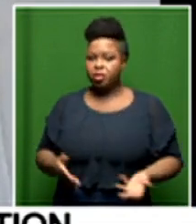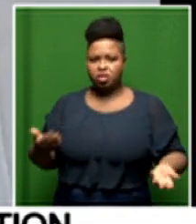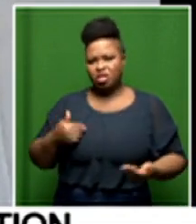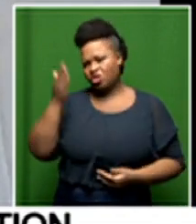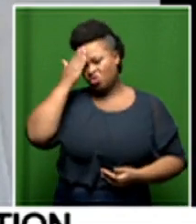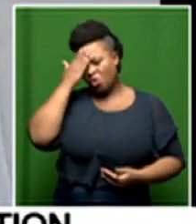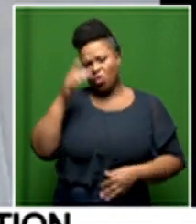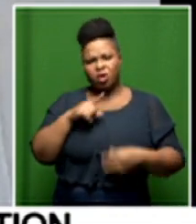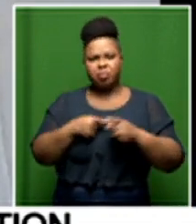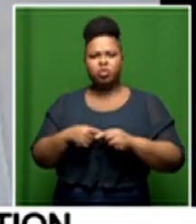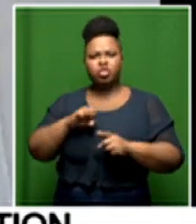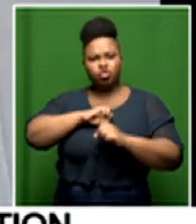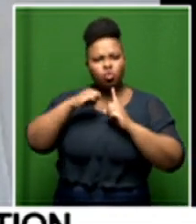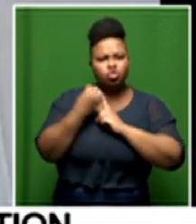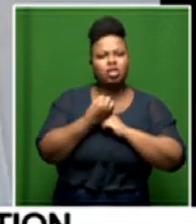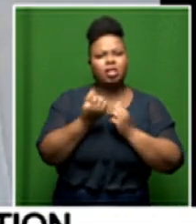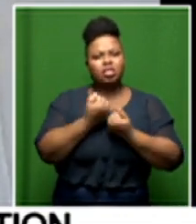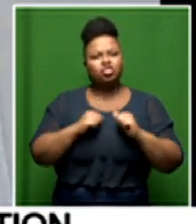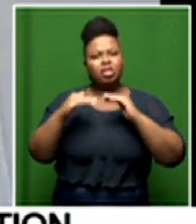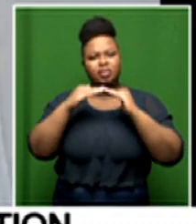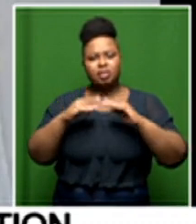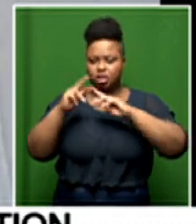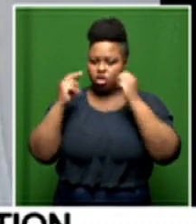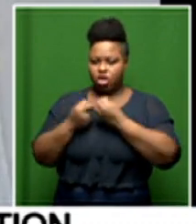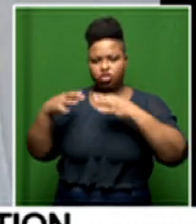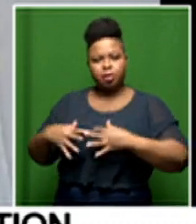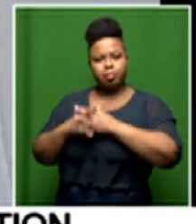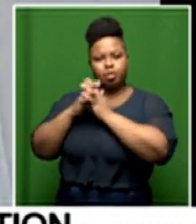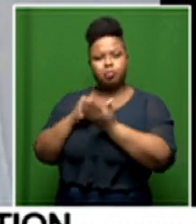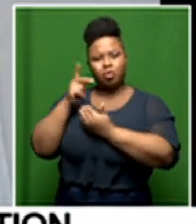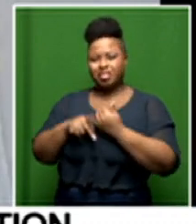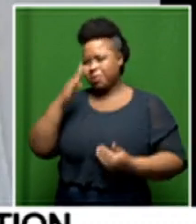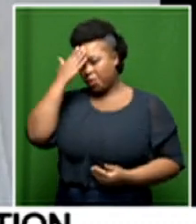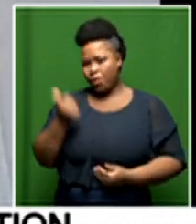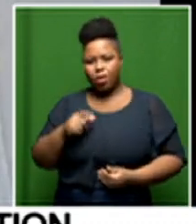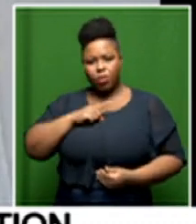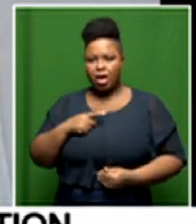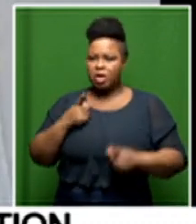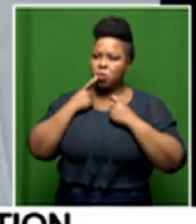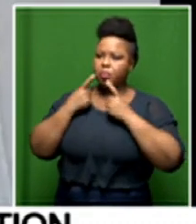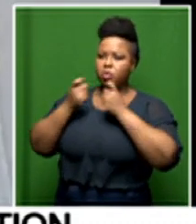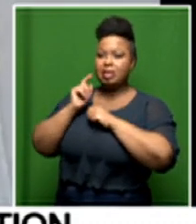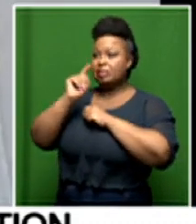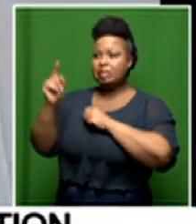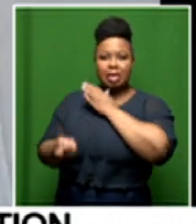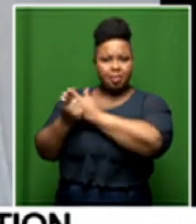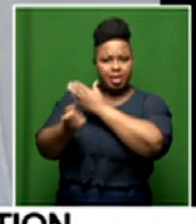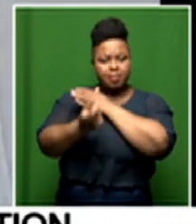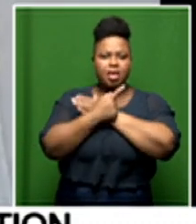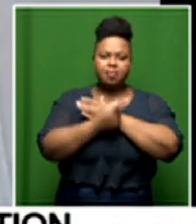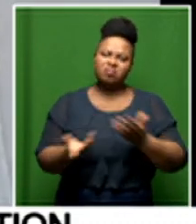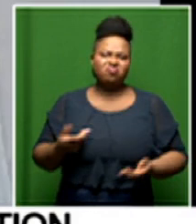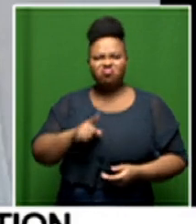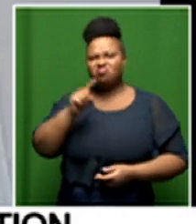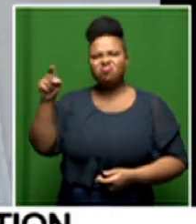known about the work of the social justice and nation building project um they know that we look forward to these complaints uh these are complaints